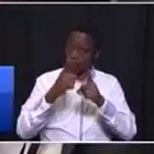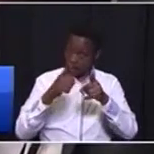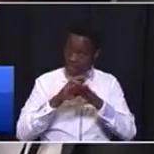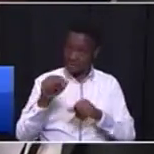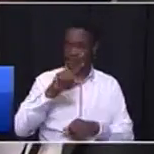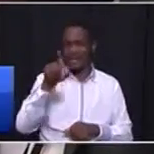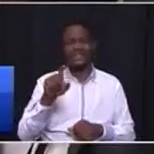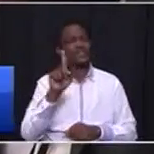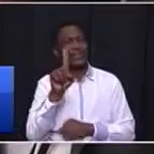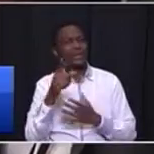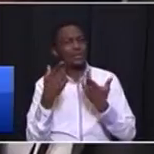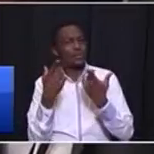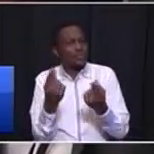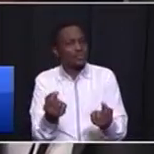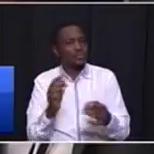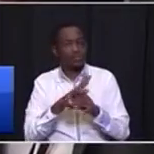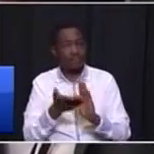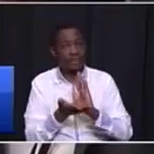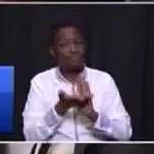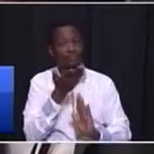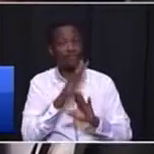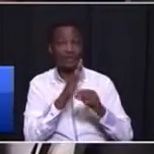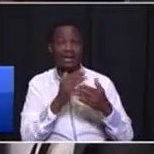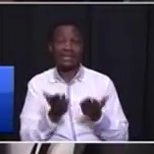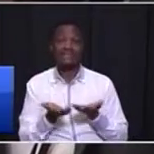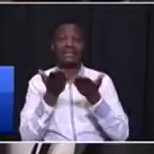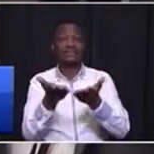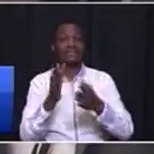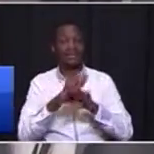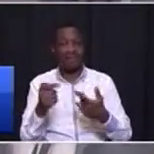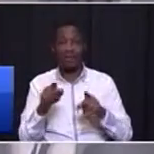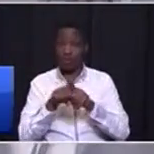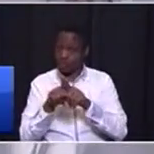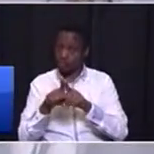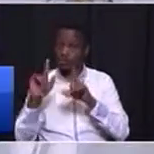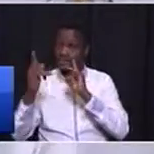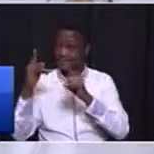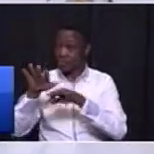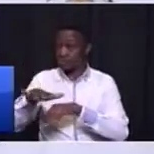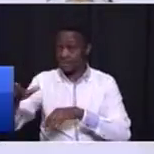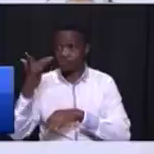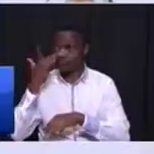what are we going to do to improve service delivery also in these townships